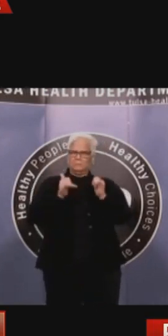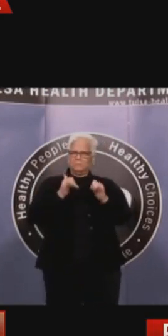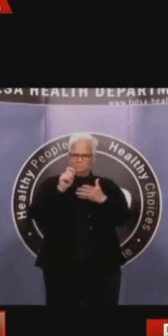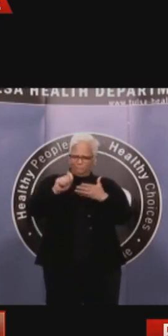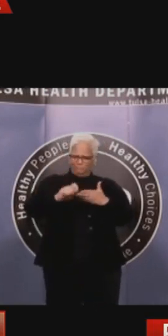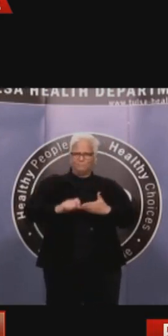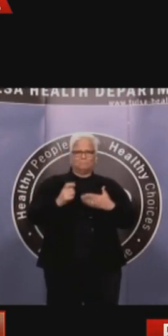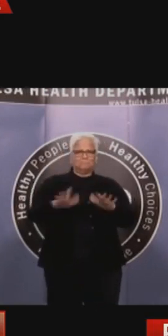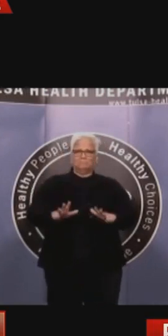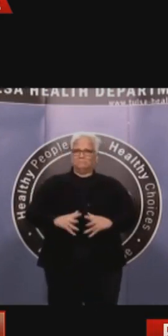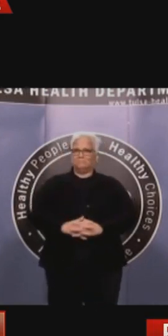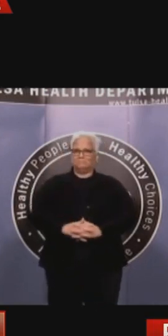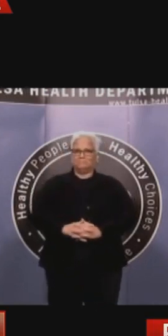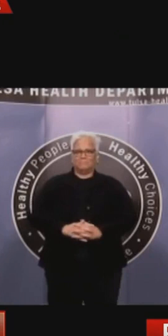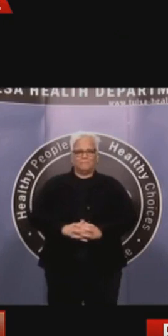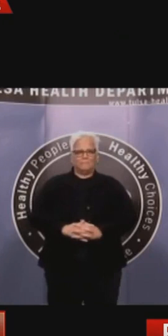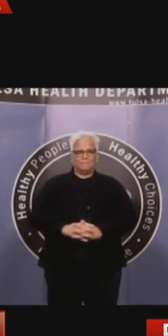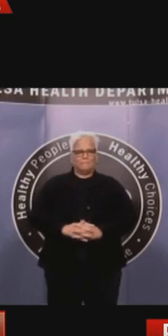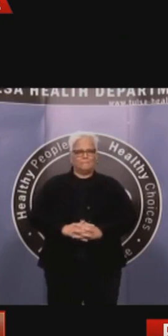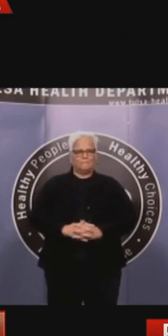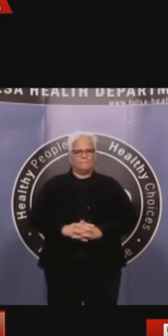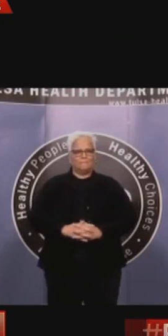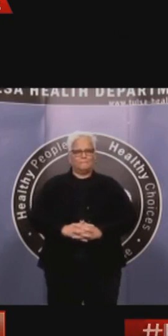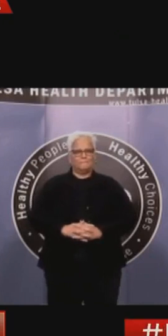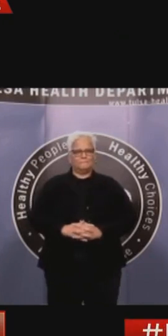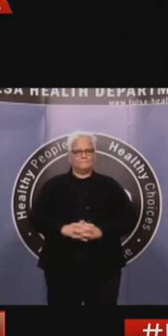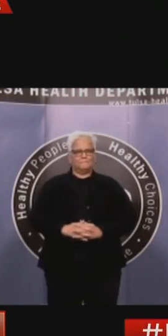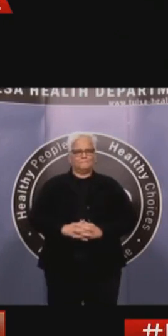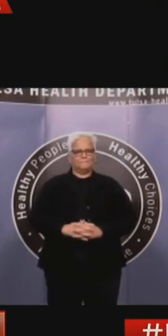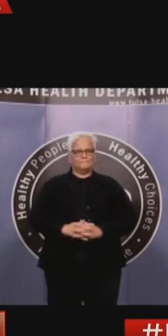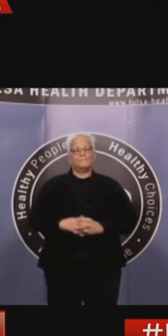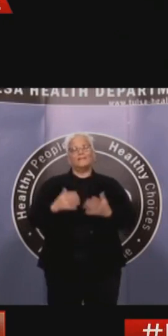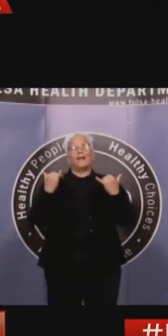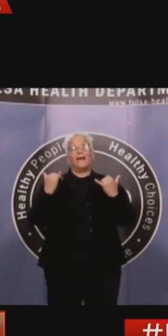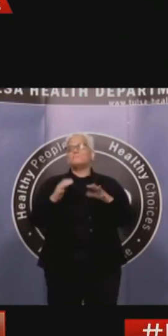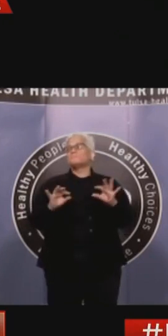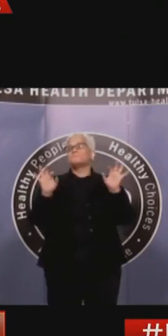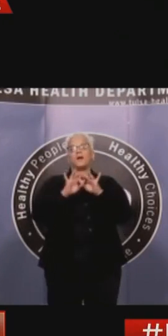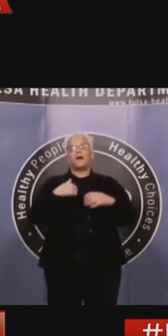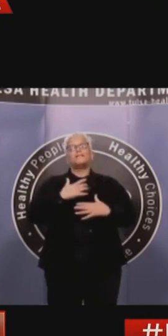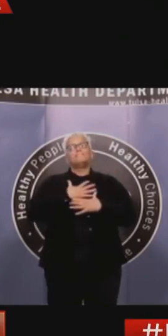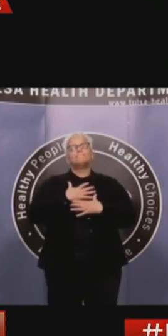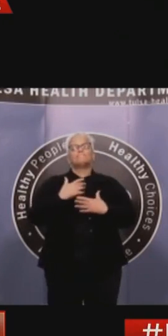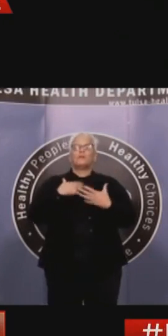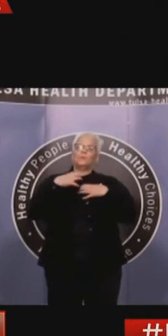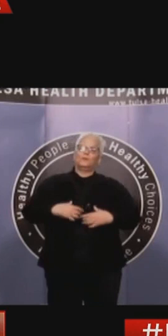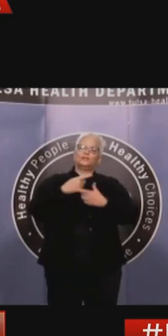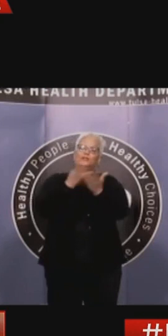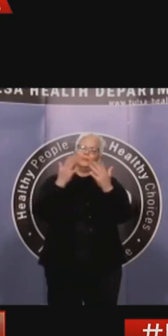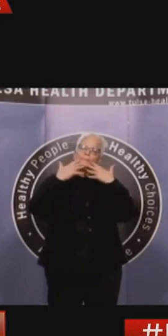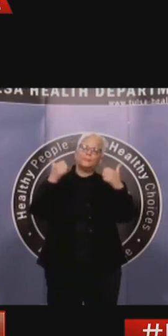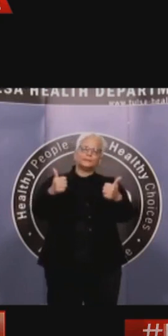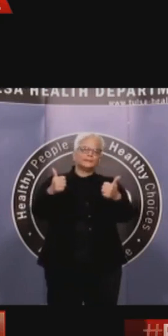I just want to wish everybody in our community a safe holiday weekend. And again, I want to thank you